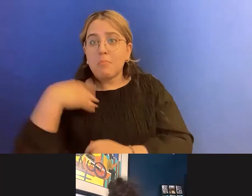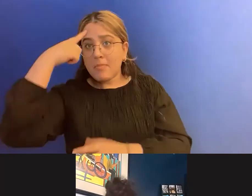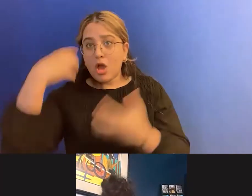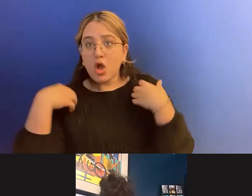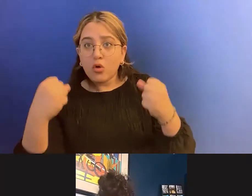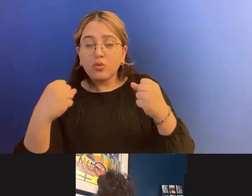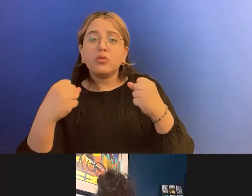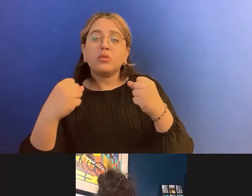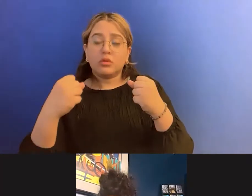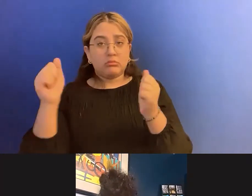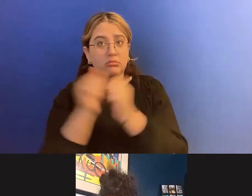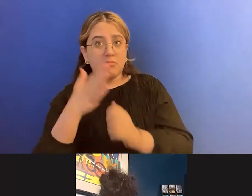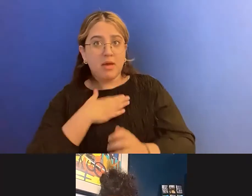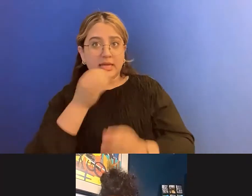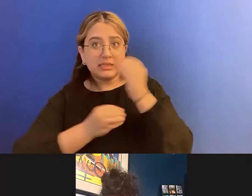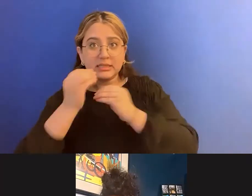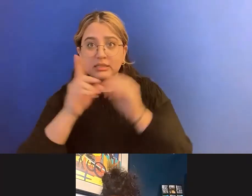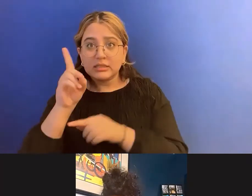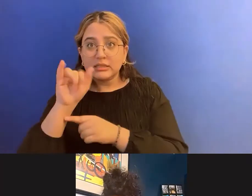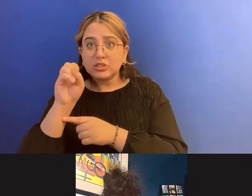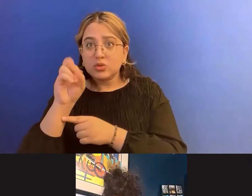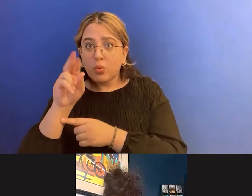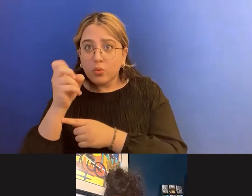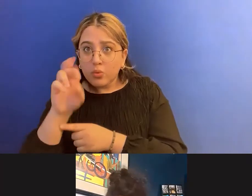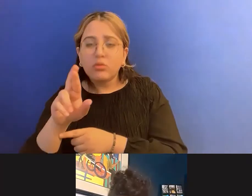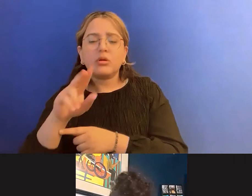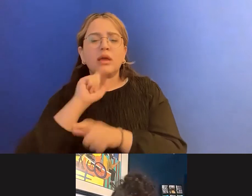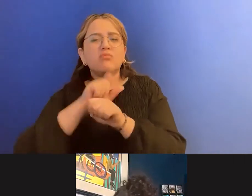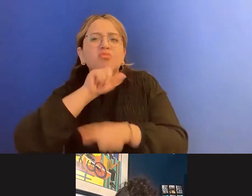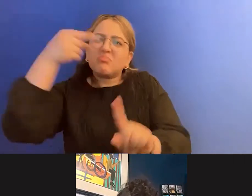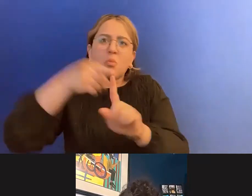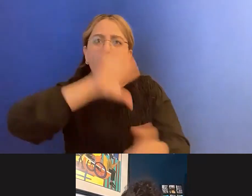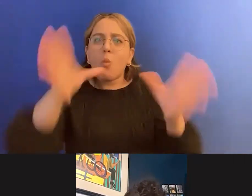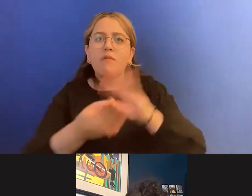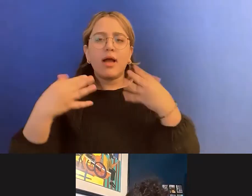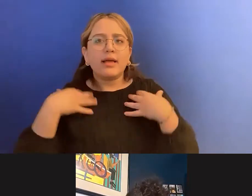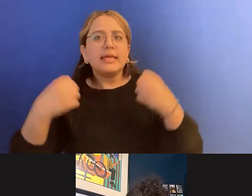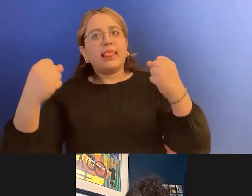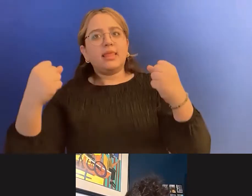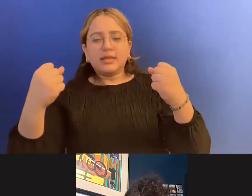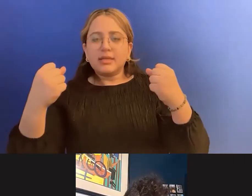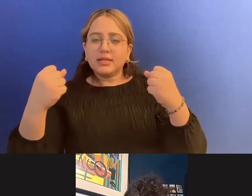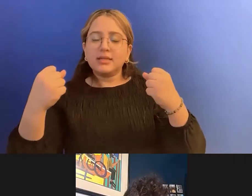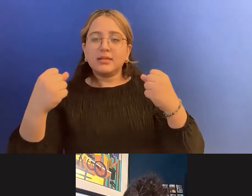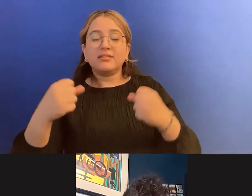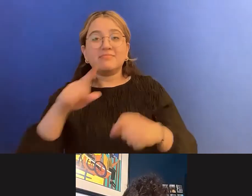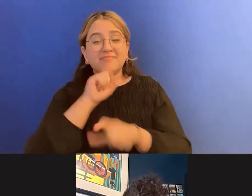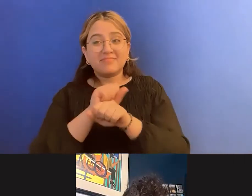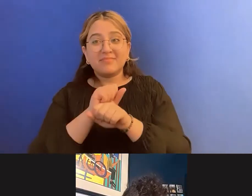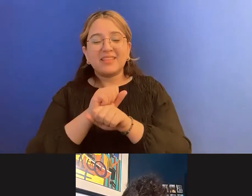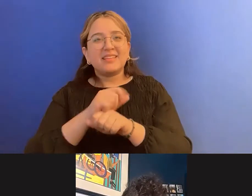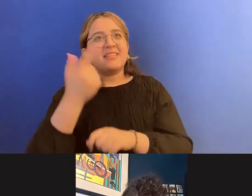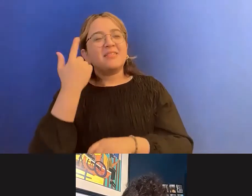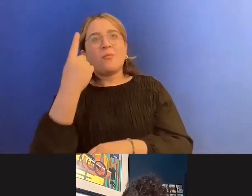disorders and, um, just overall healing. And so, yeah, it was one stormy night. was